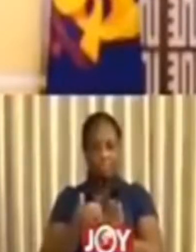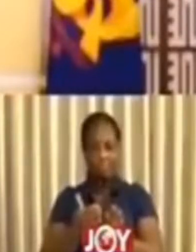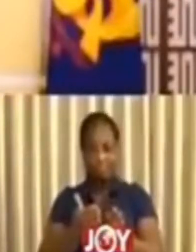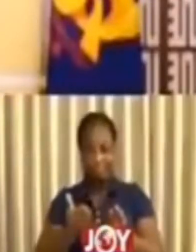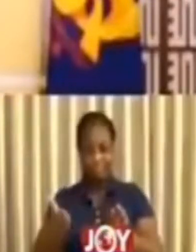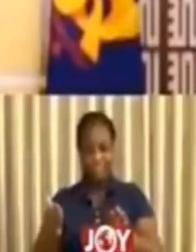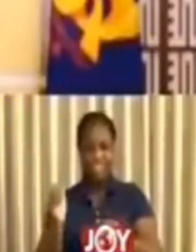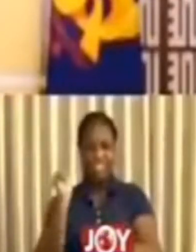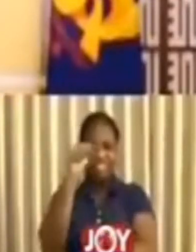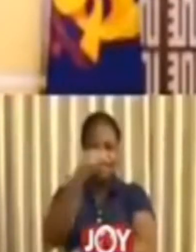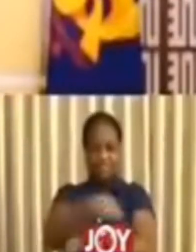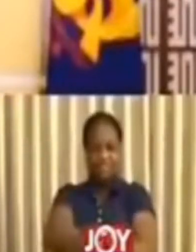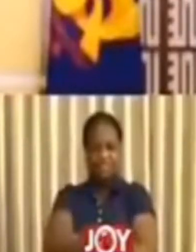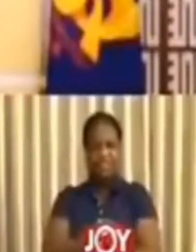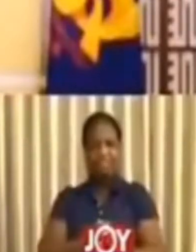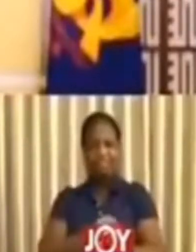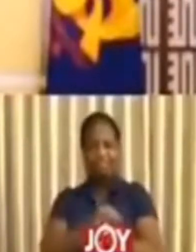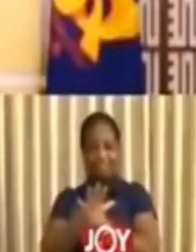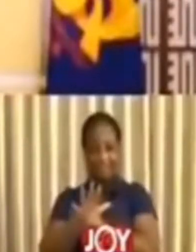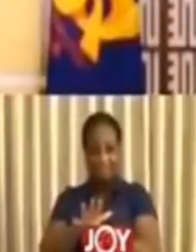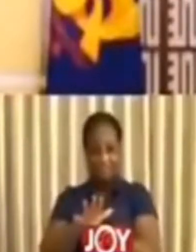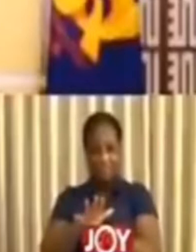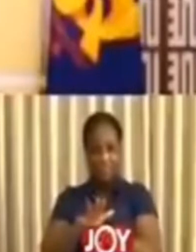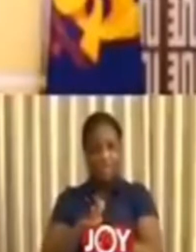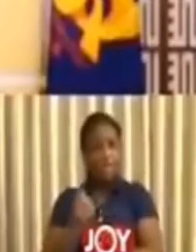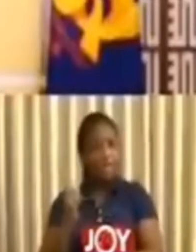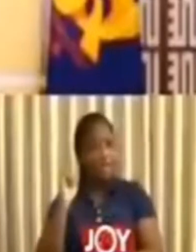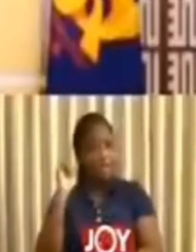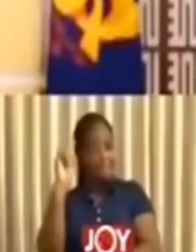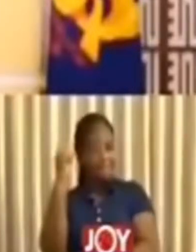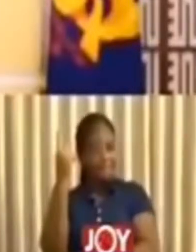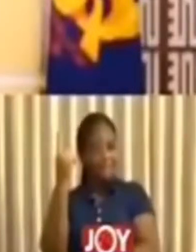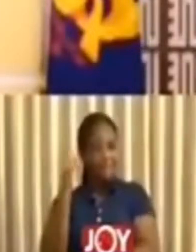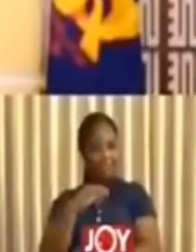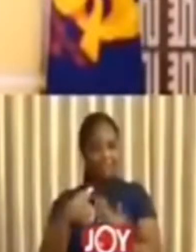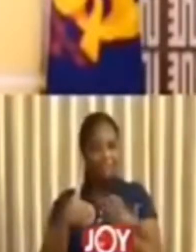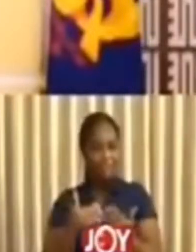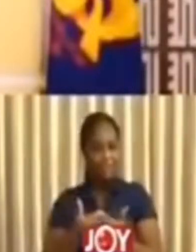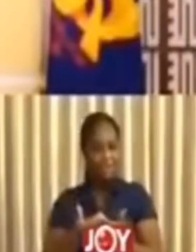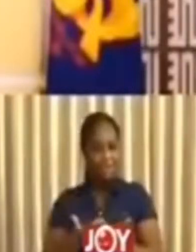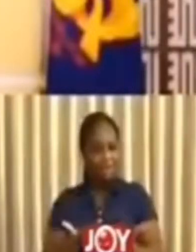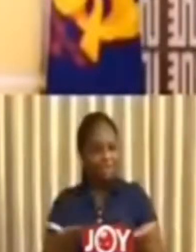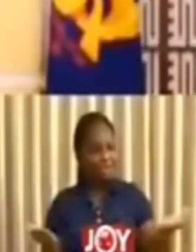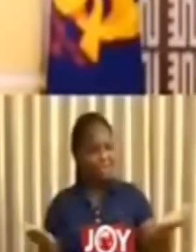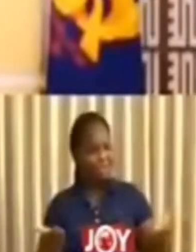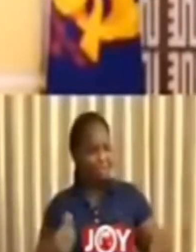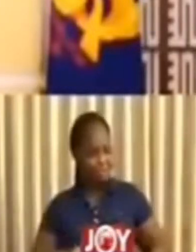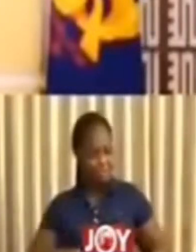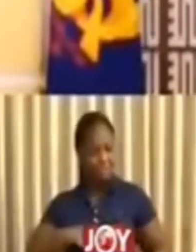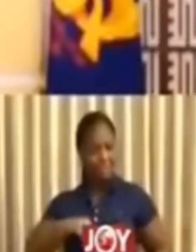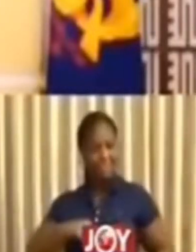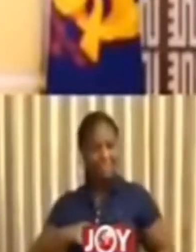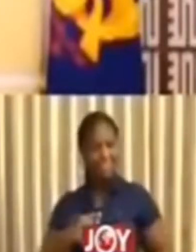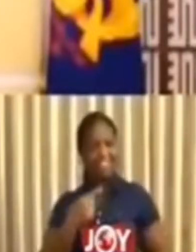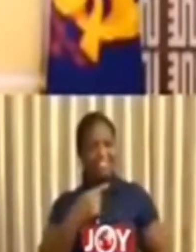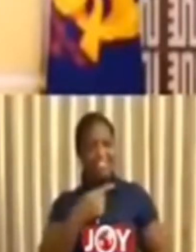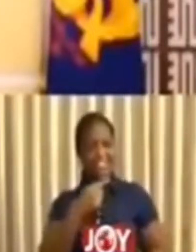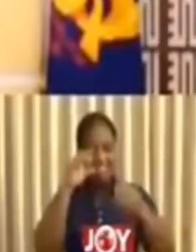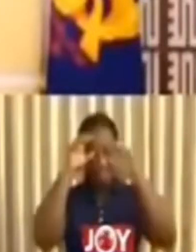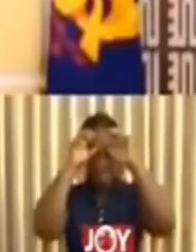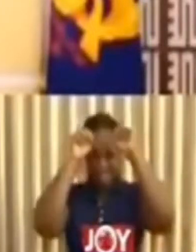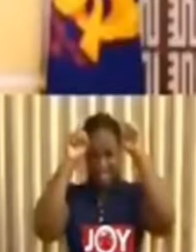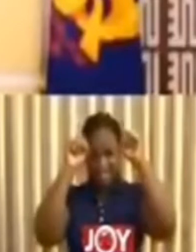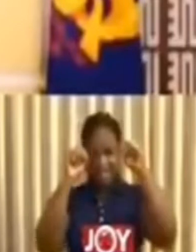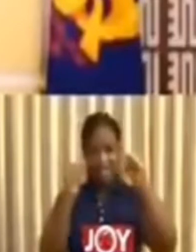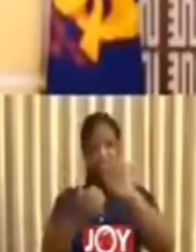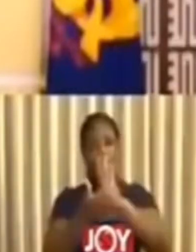and defeating it, I have, first of all, to tell you how proud and privileged I am to